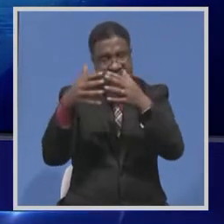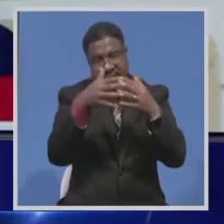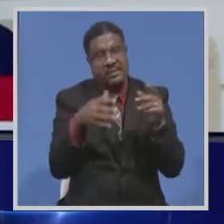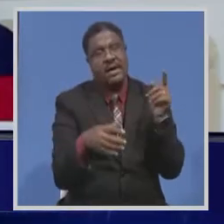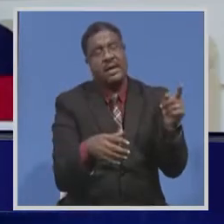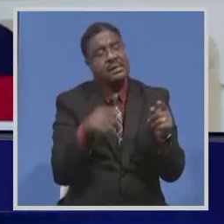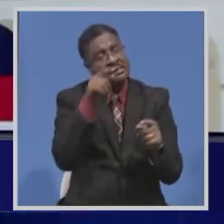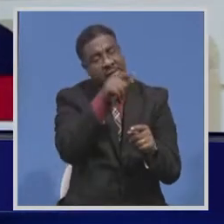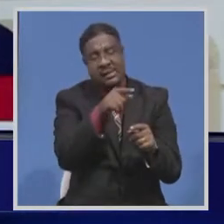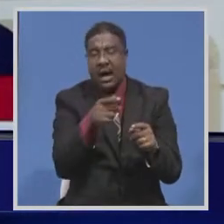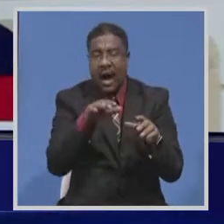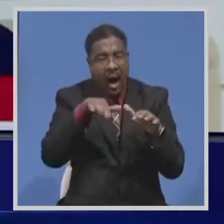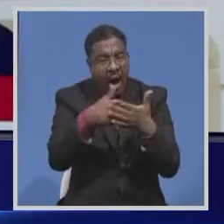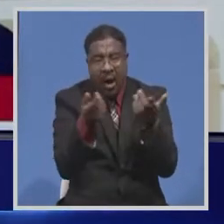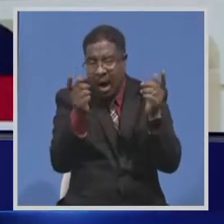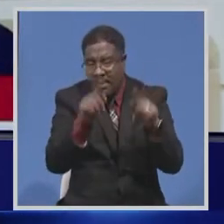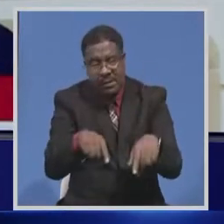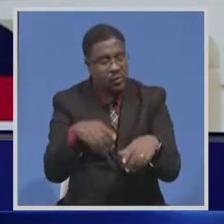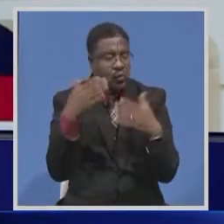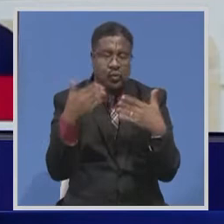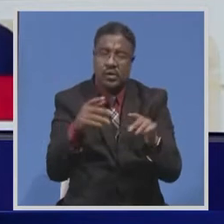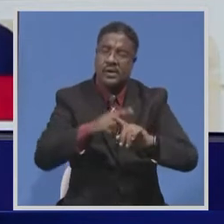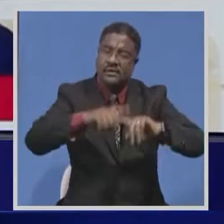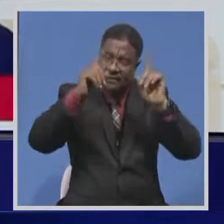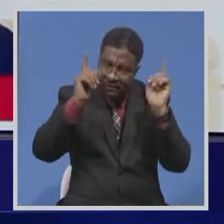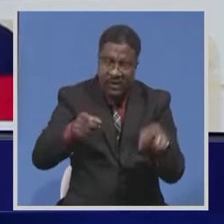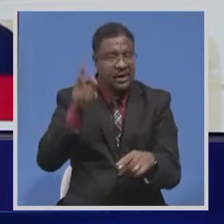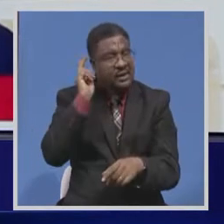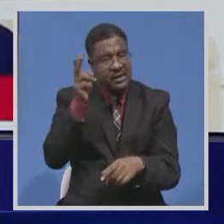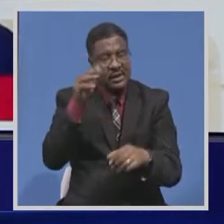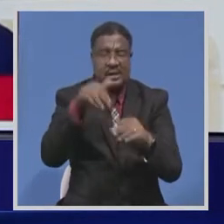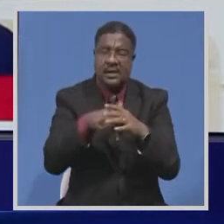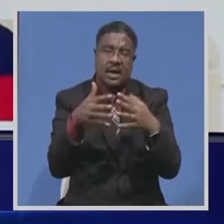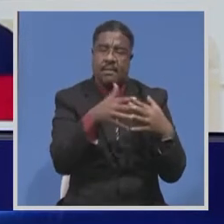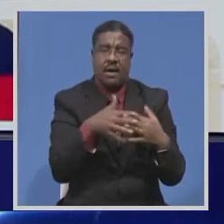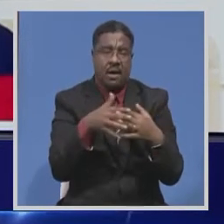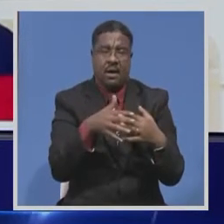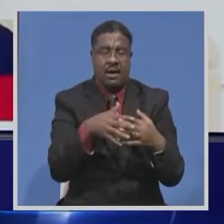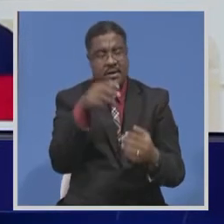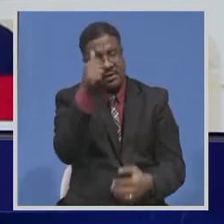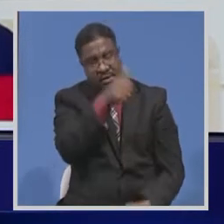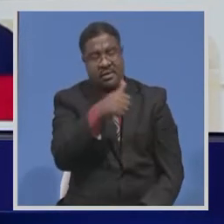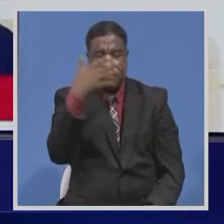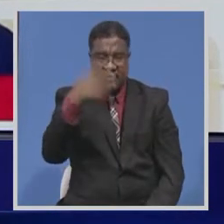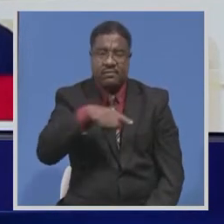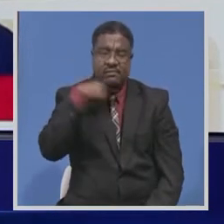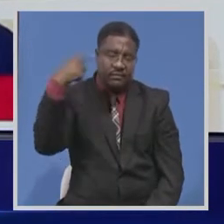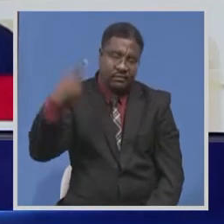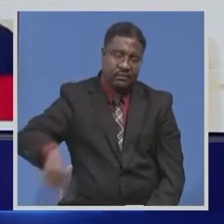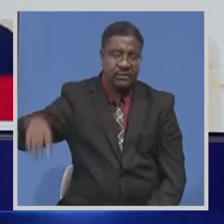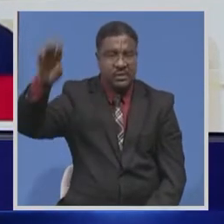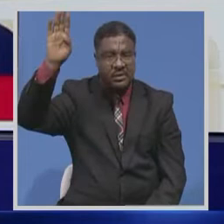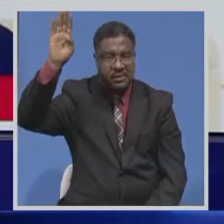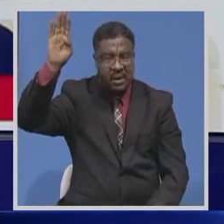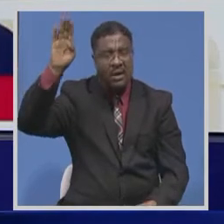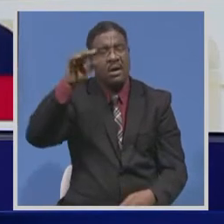transitions in American history after taking the oath of office from Chief Justice John Roberts mr. Biden